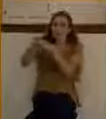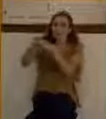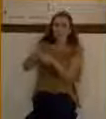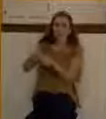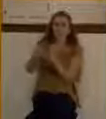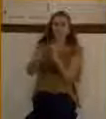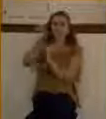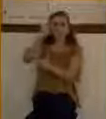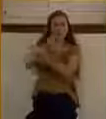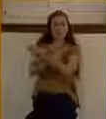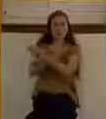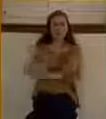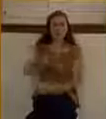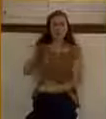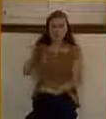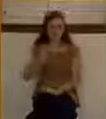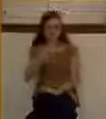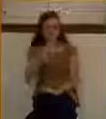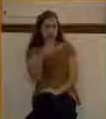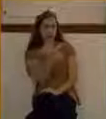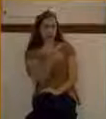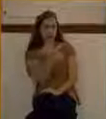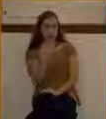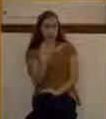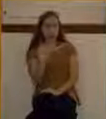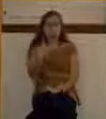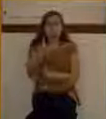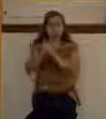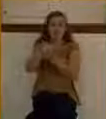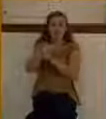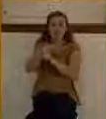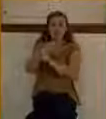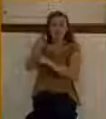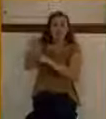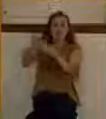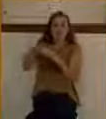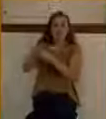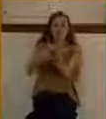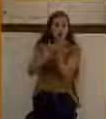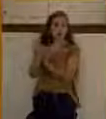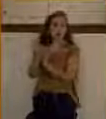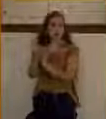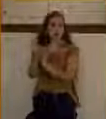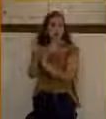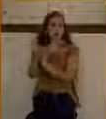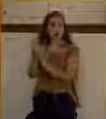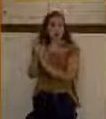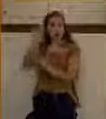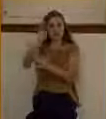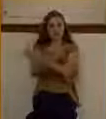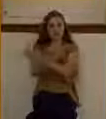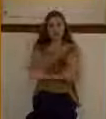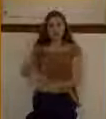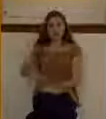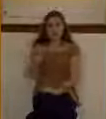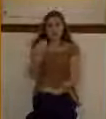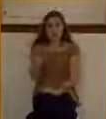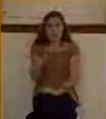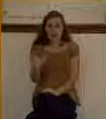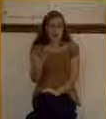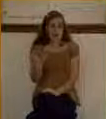The only time. Not even the disciples use this title about Jesus, but this was the